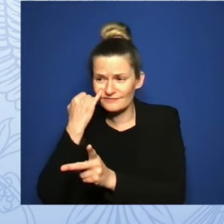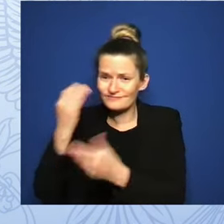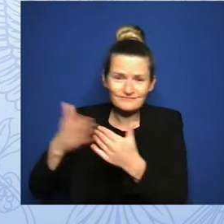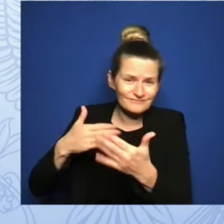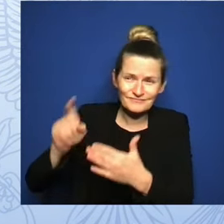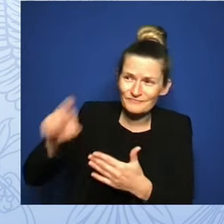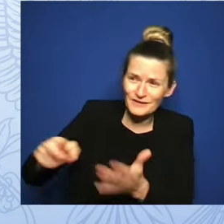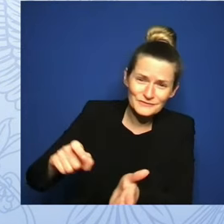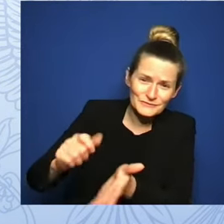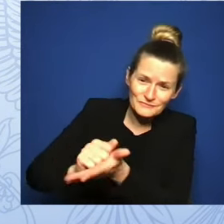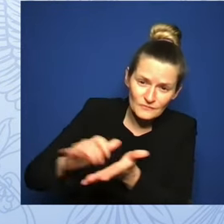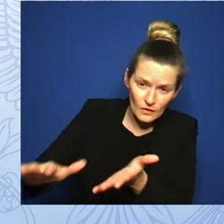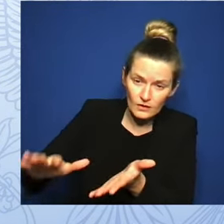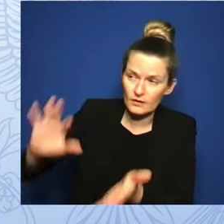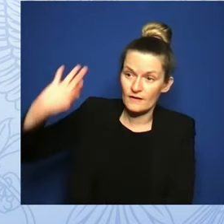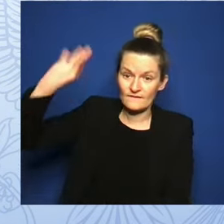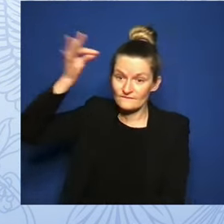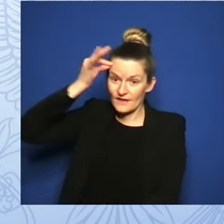EMTALA.